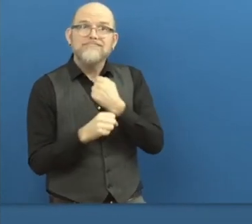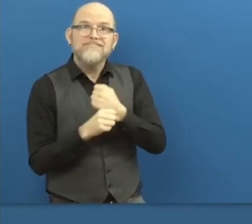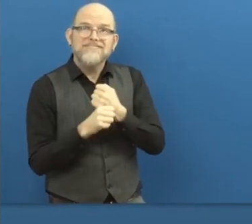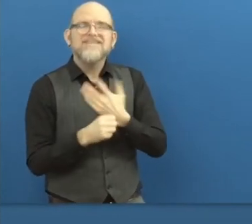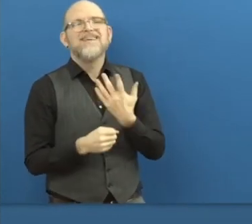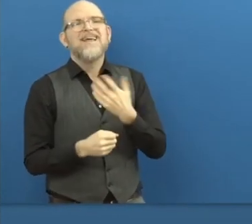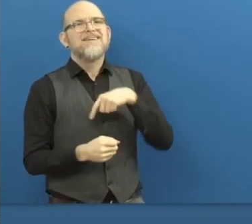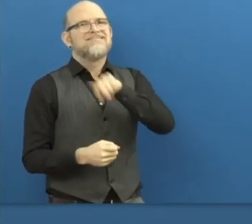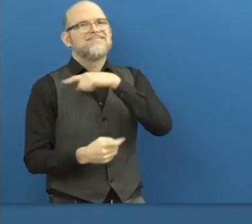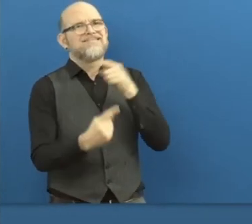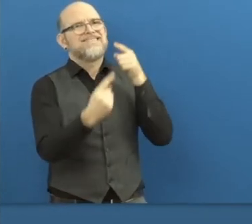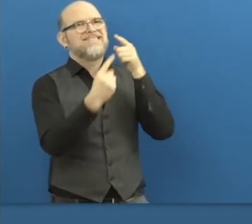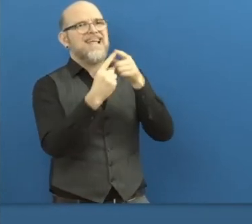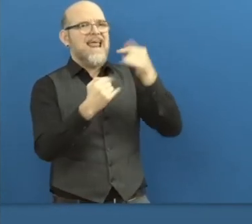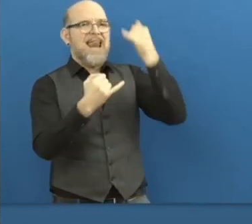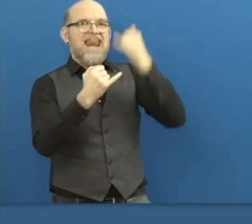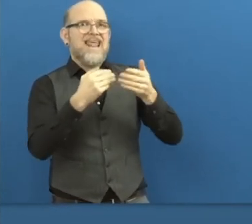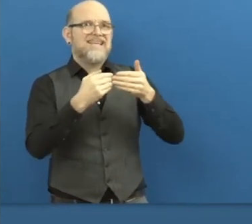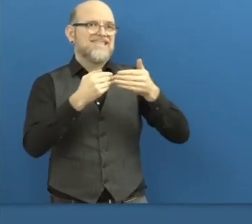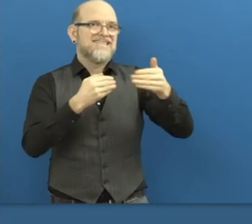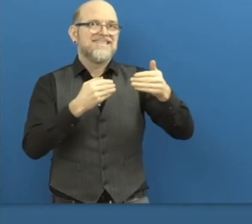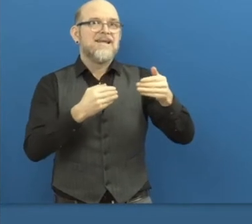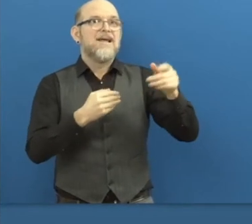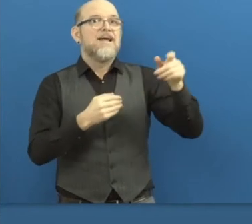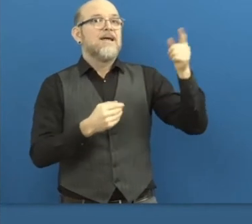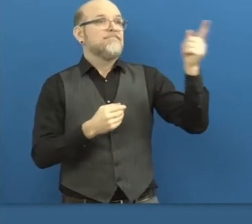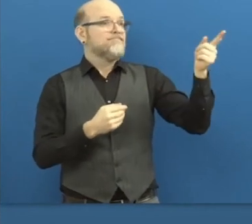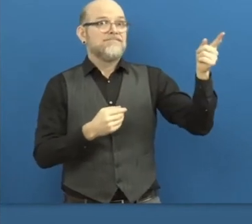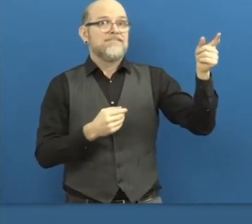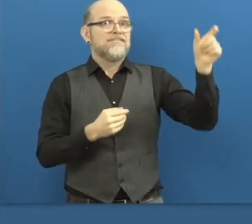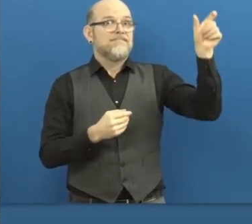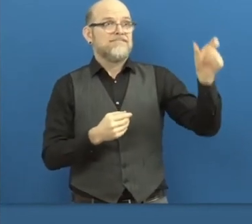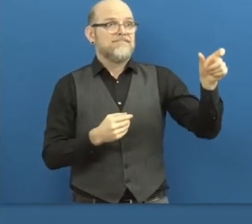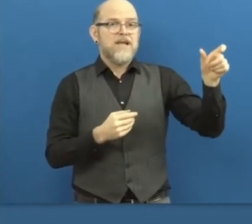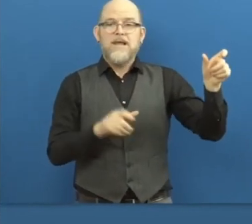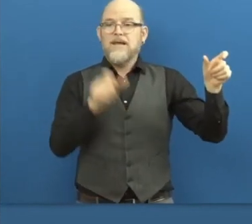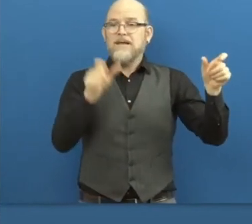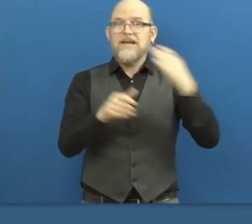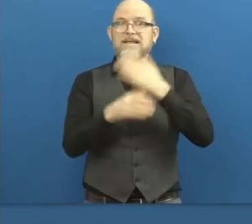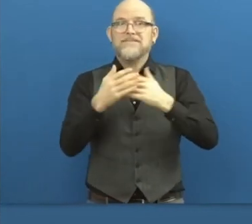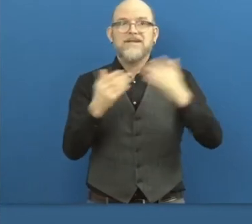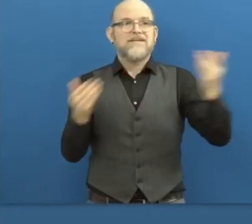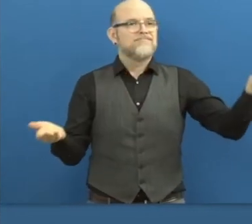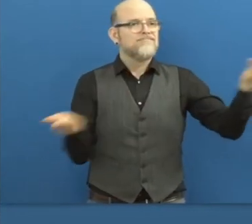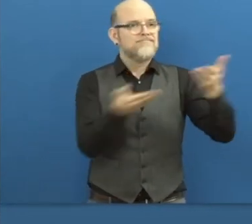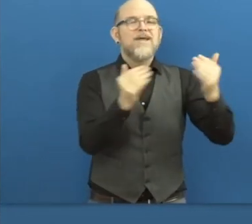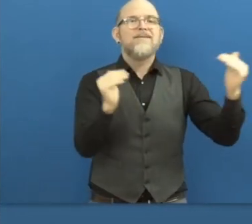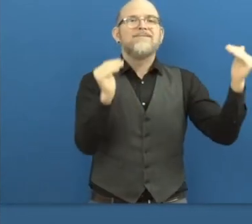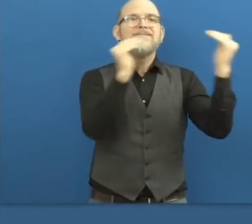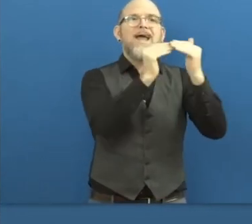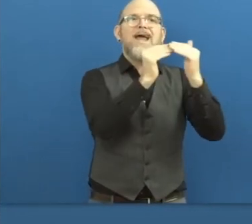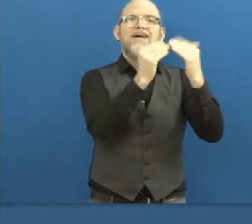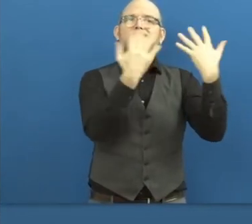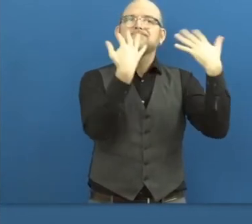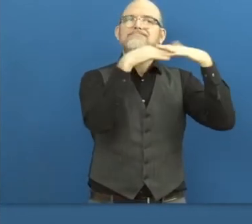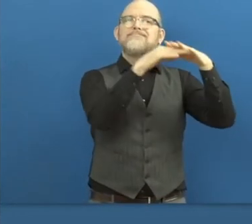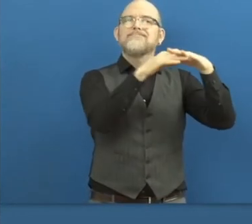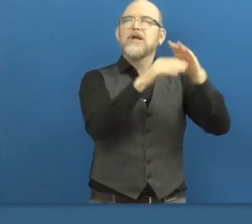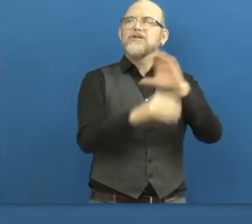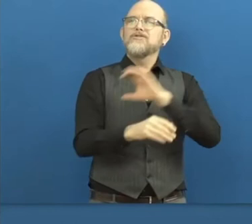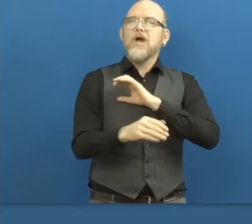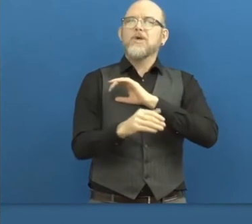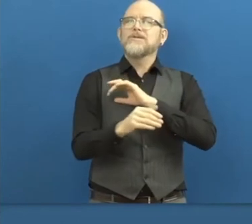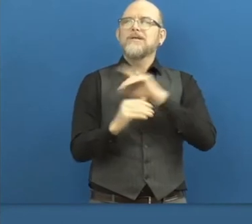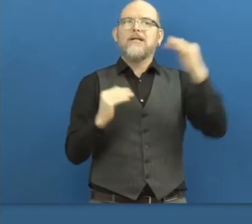at the end want to contribute to a fair society that offers chances for everyone and then